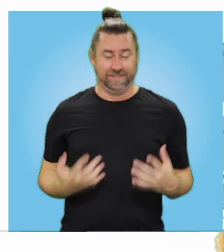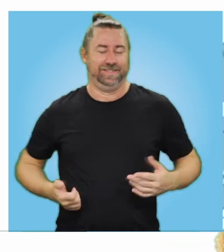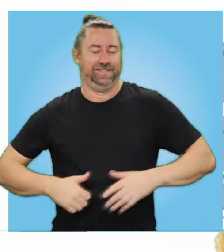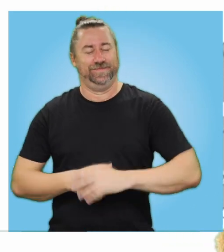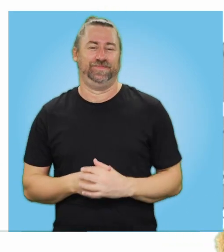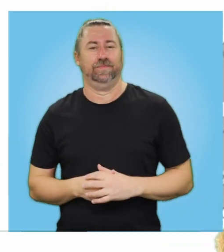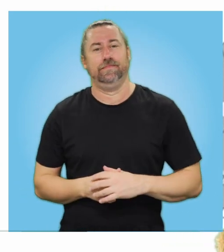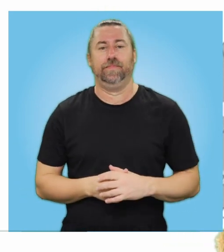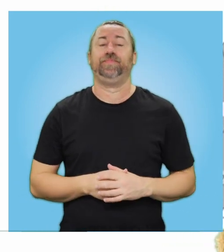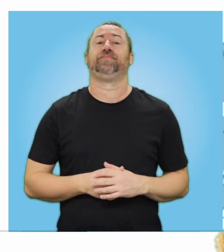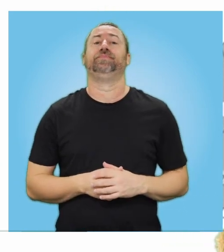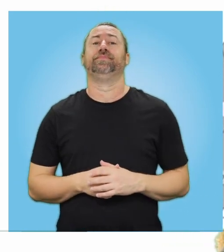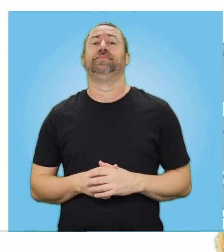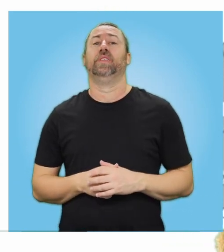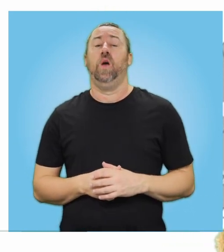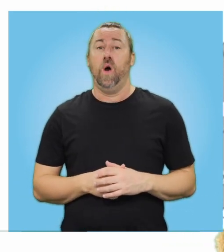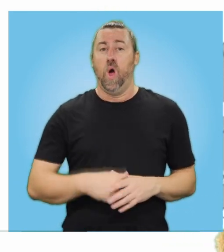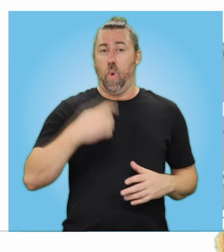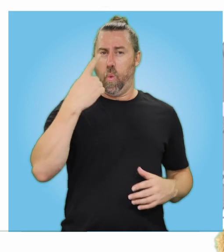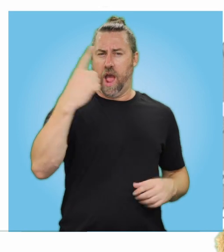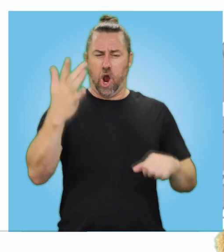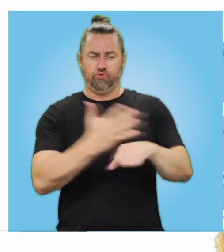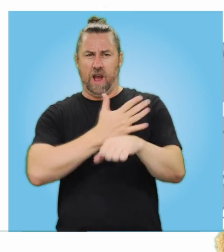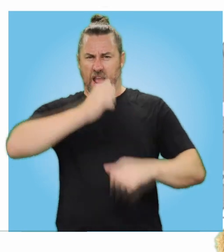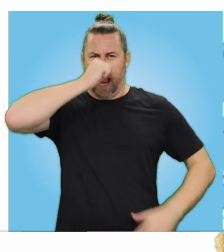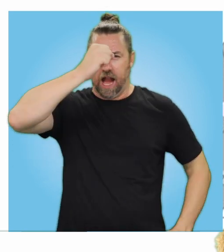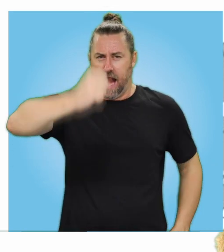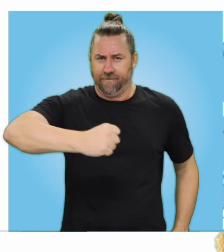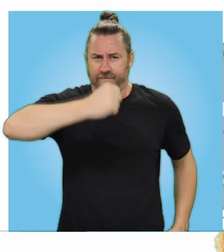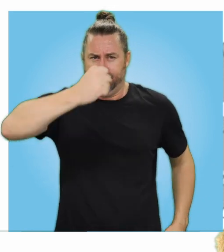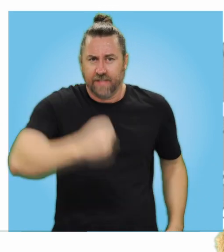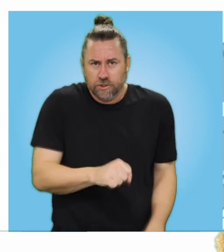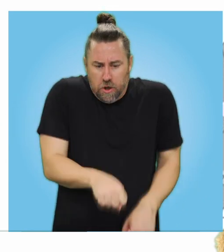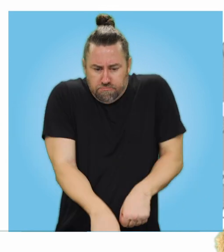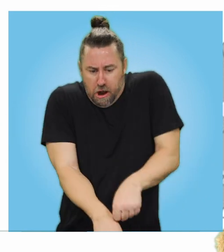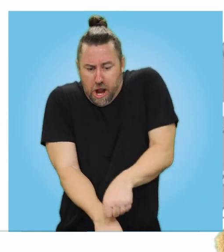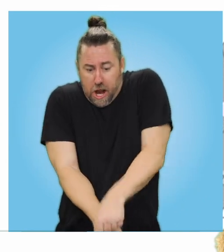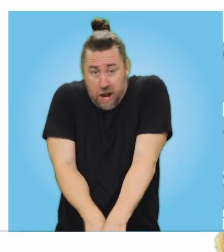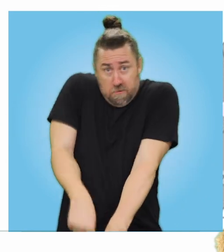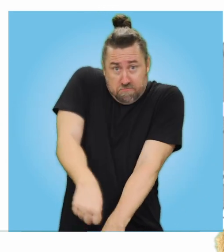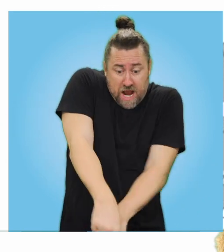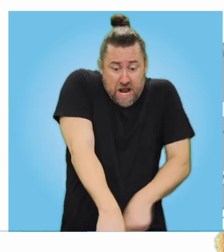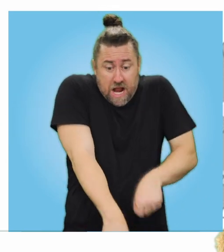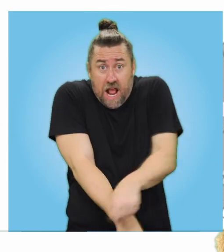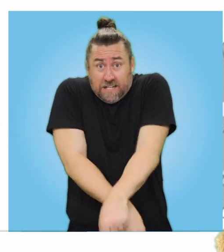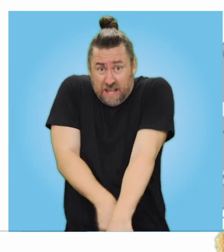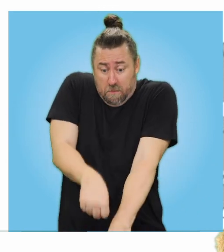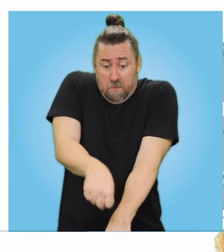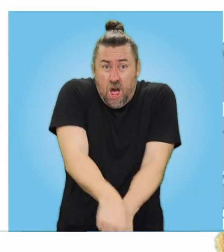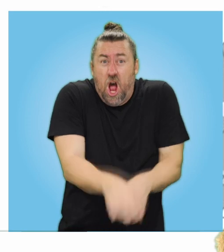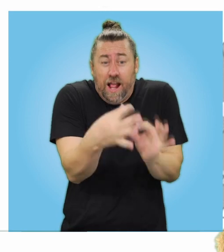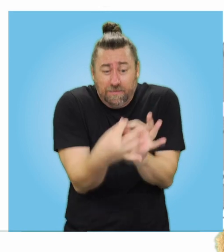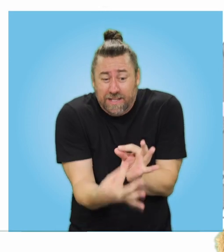It goes like this. One grey elephant balancing, step by step